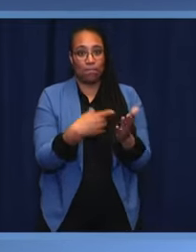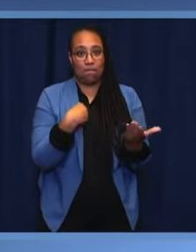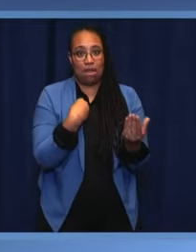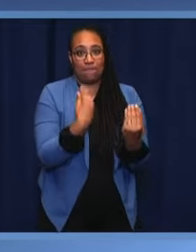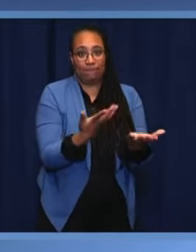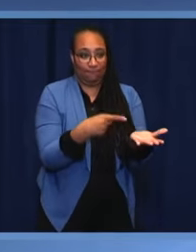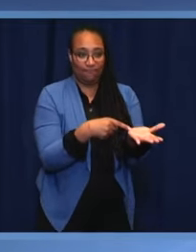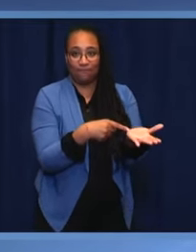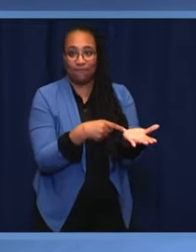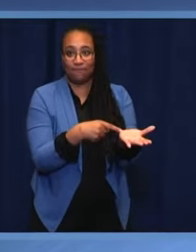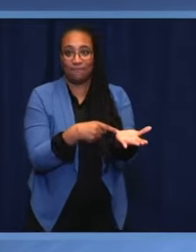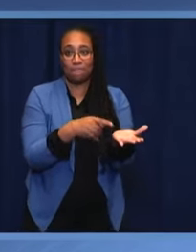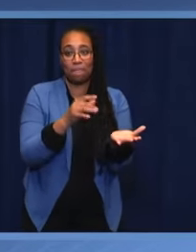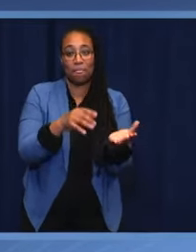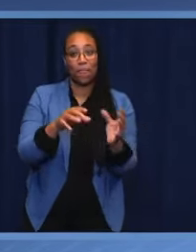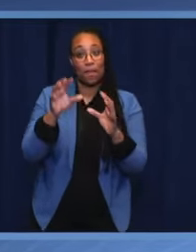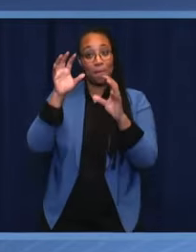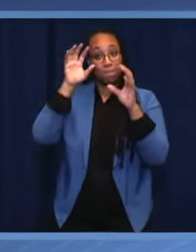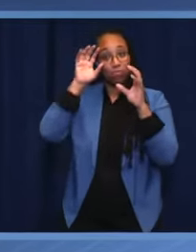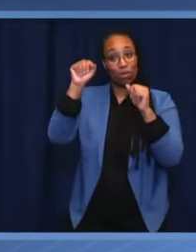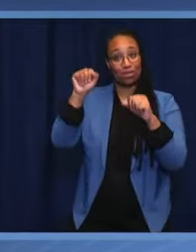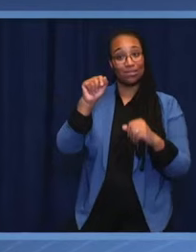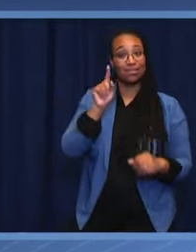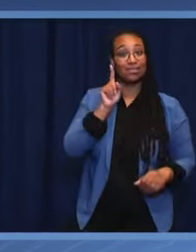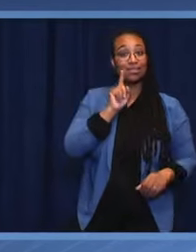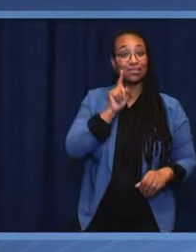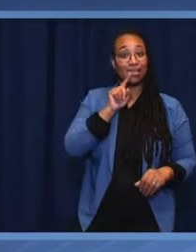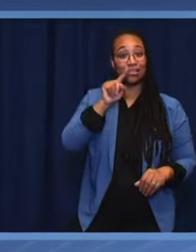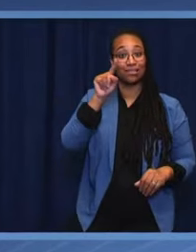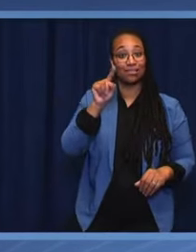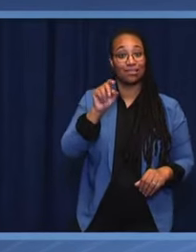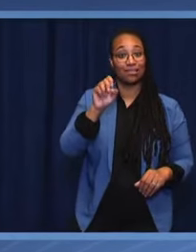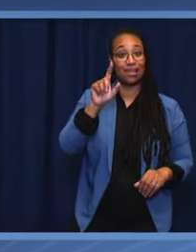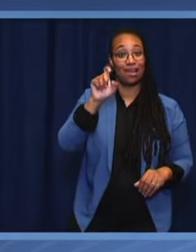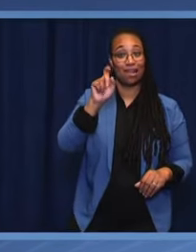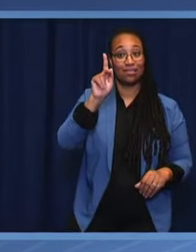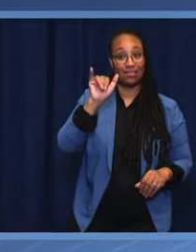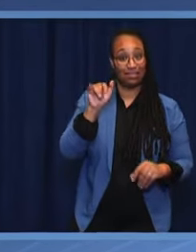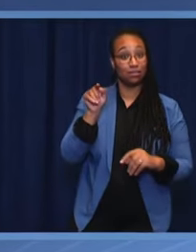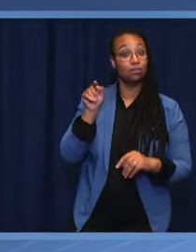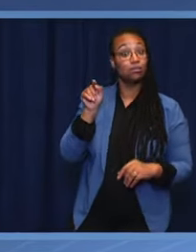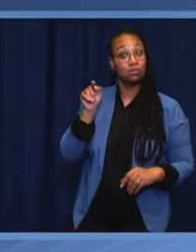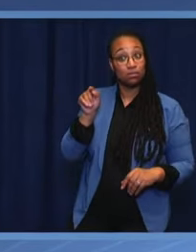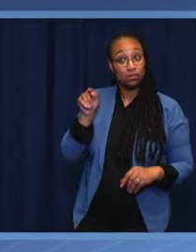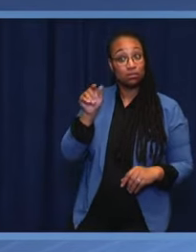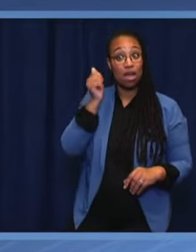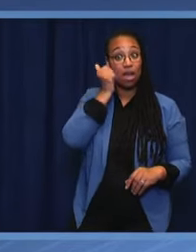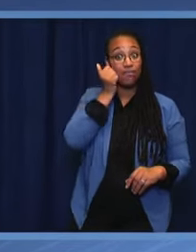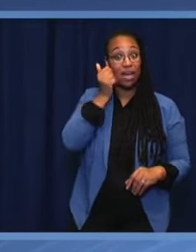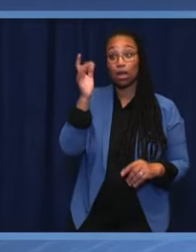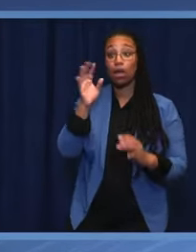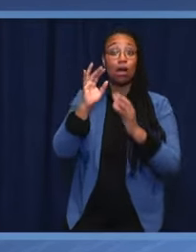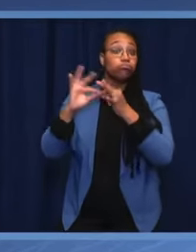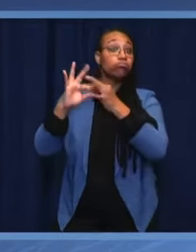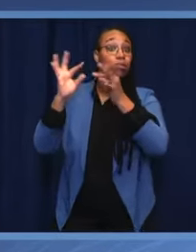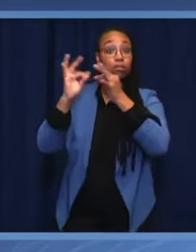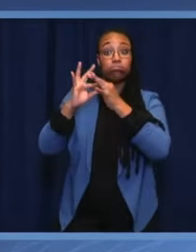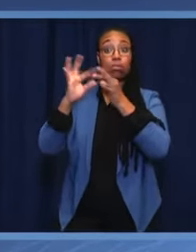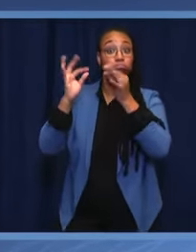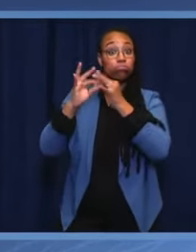Zelensky. Every day you speak directly to your people and to the world.